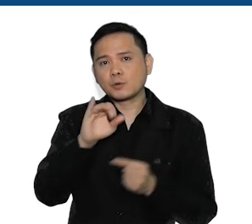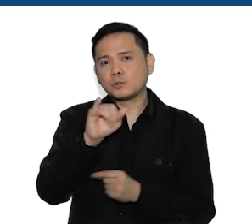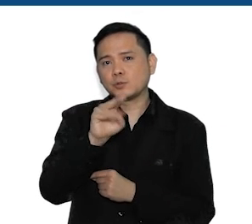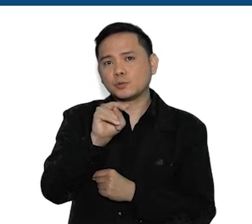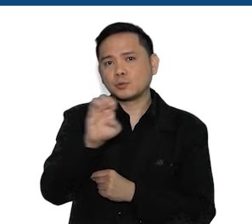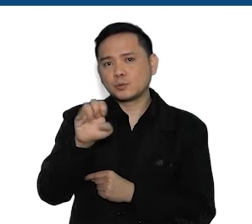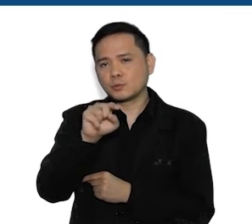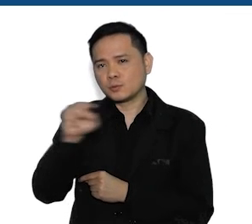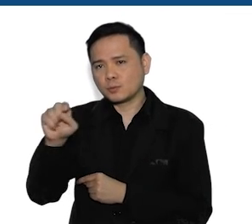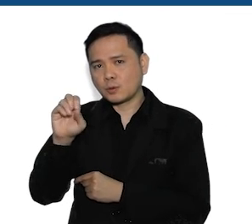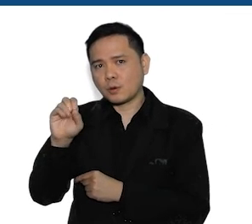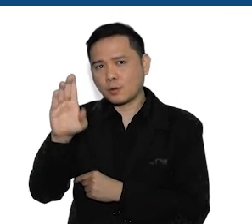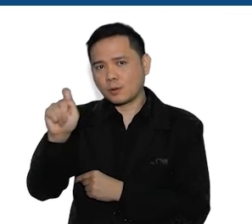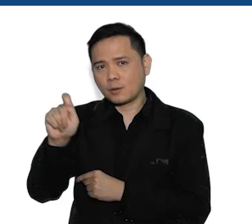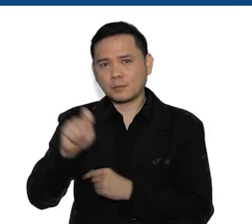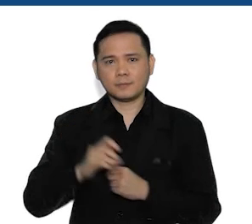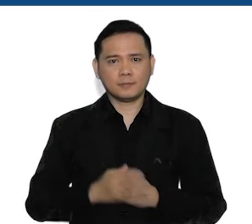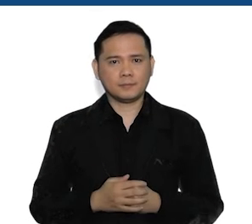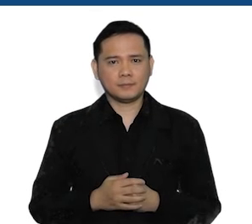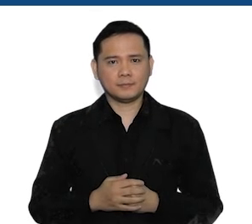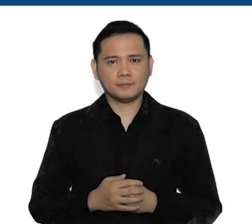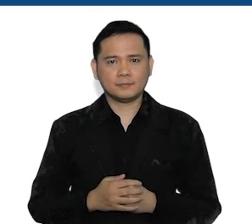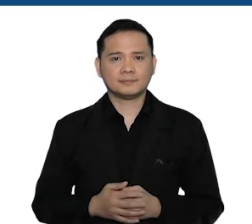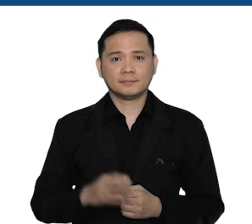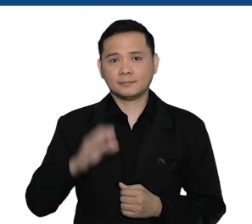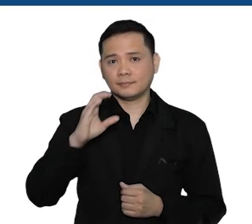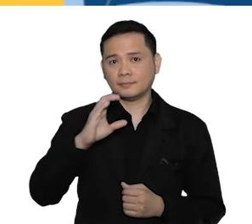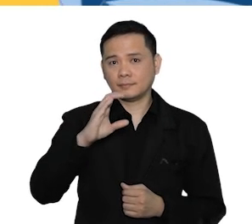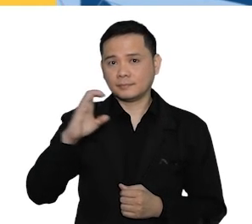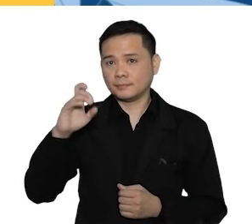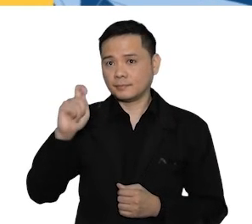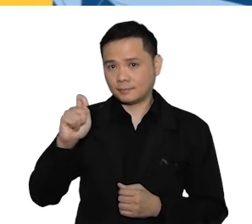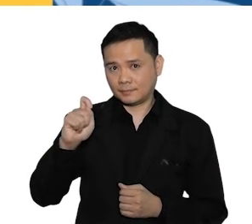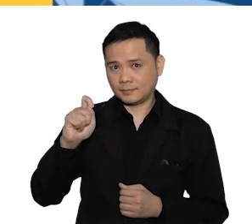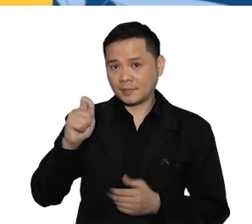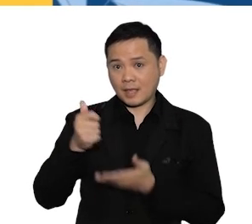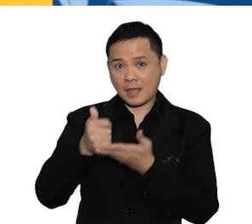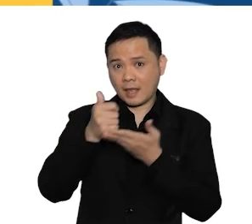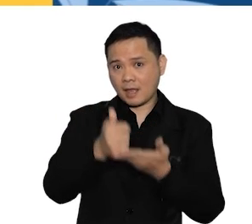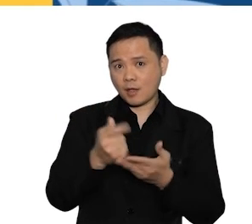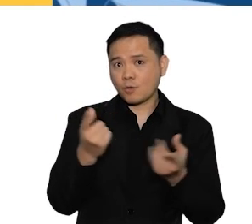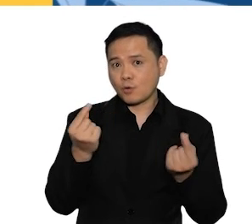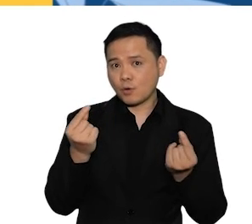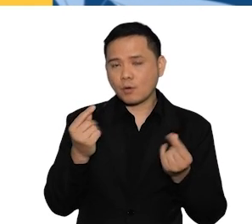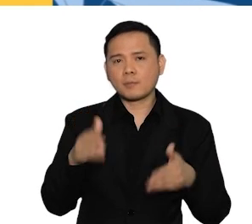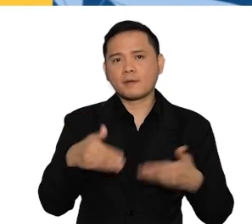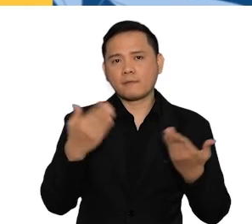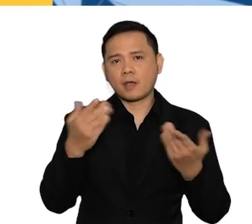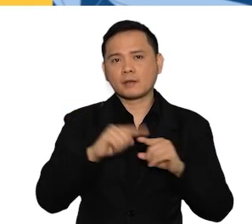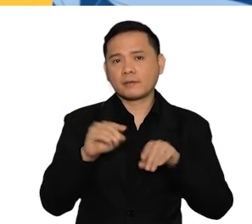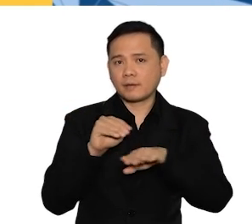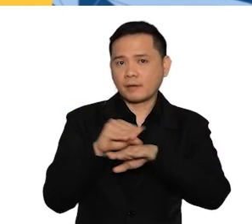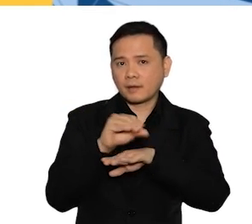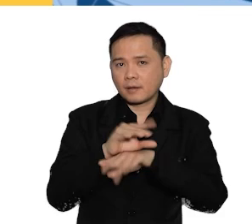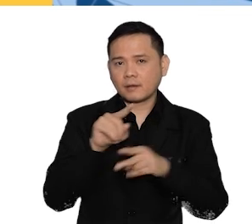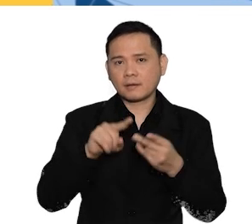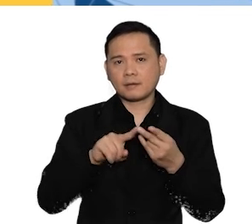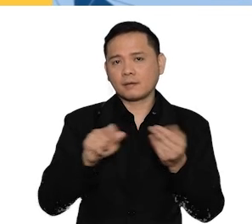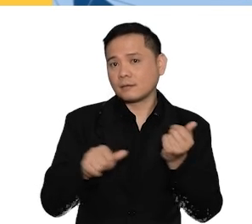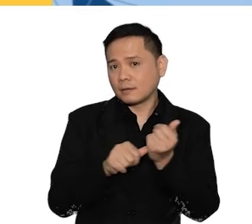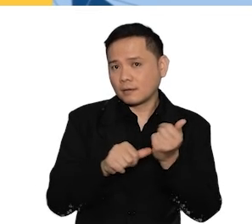takes place from June to October. The CCE-T Help Desk will provide the necessary advisory,